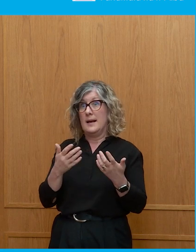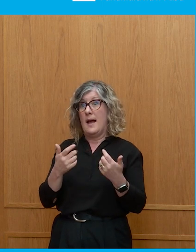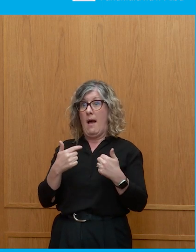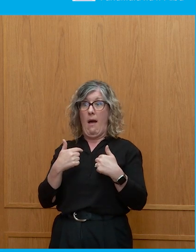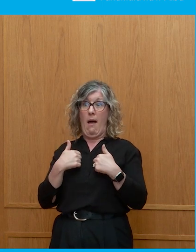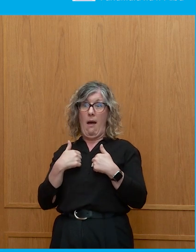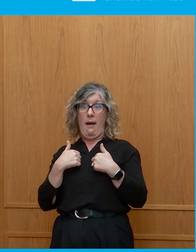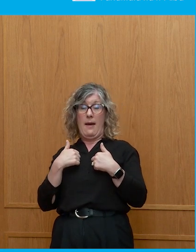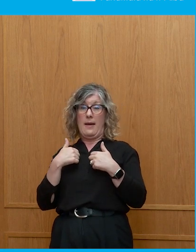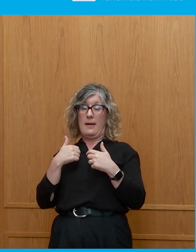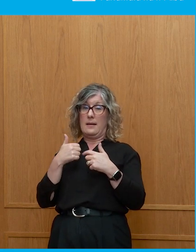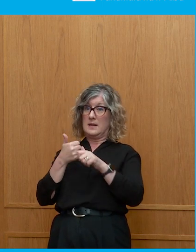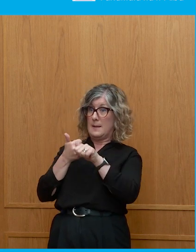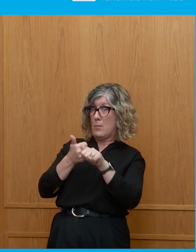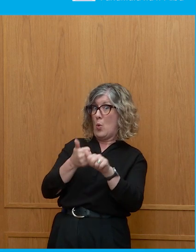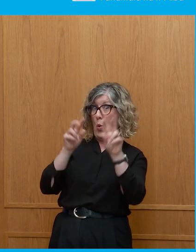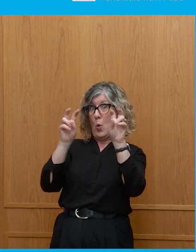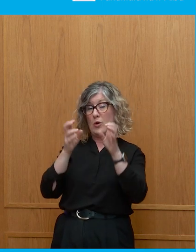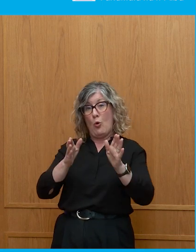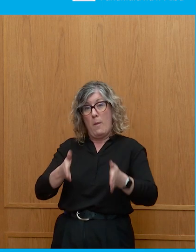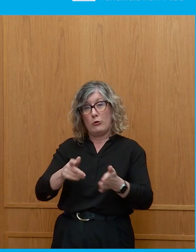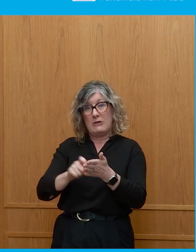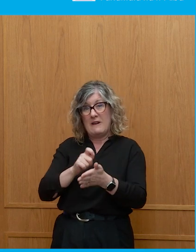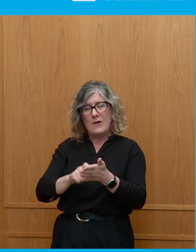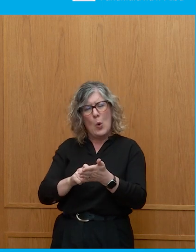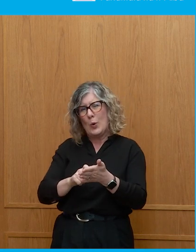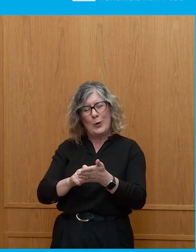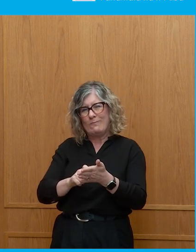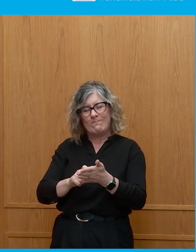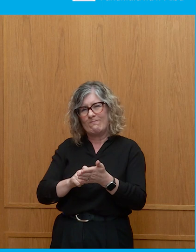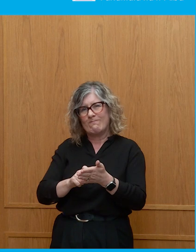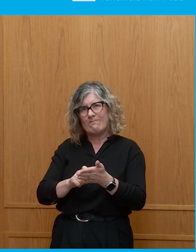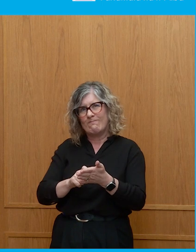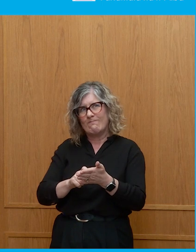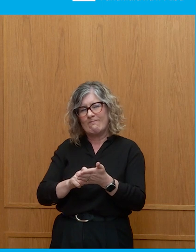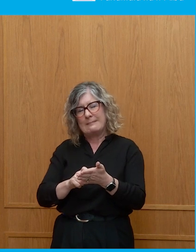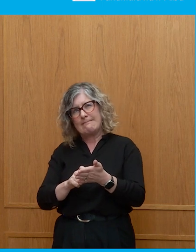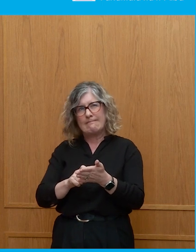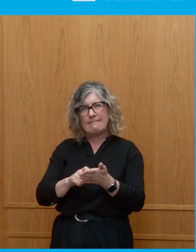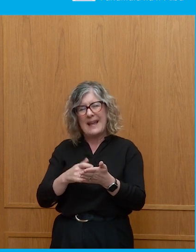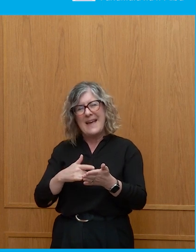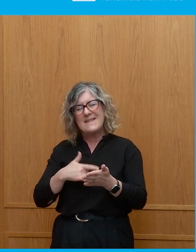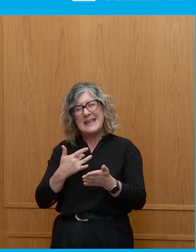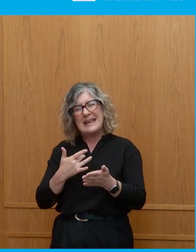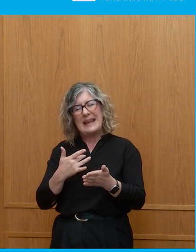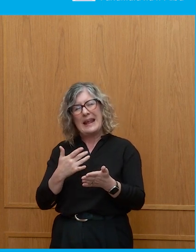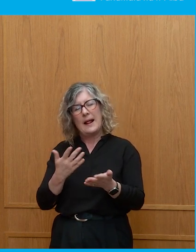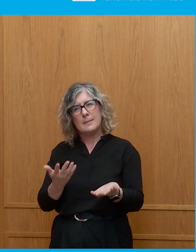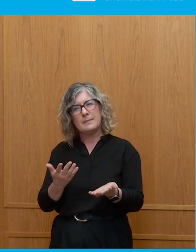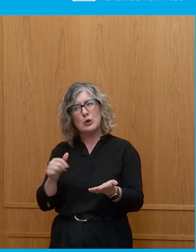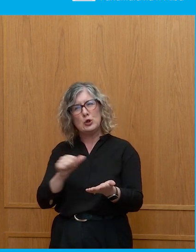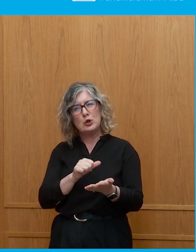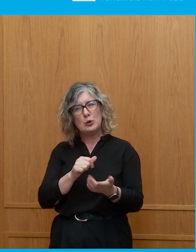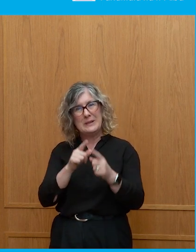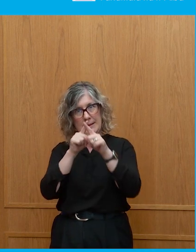advocate, compulsory voting. I don't think, I think it's incumbent on those within